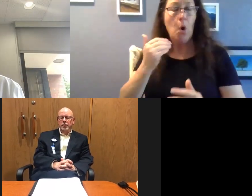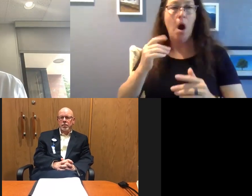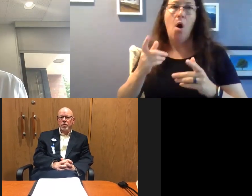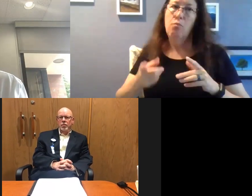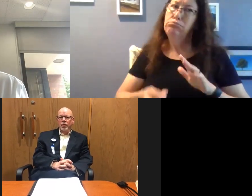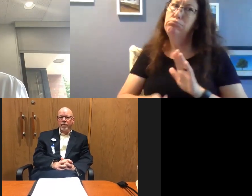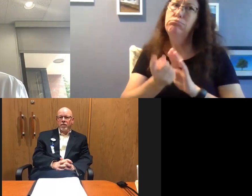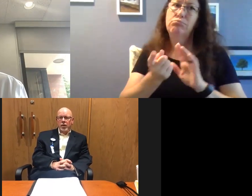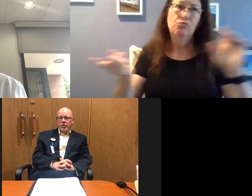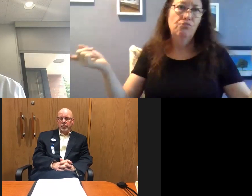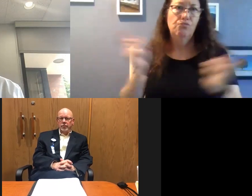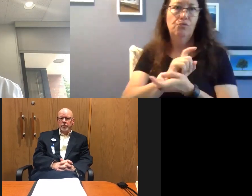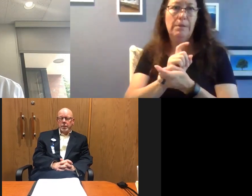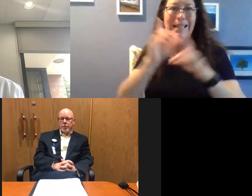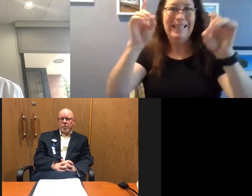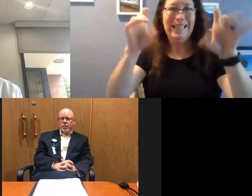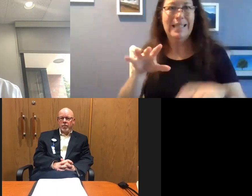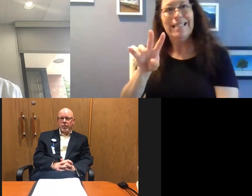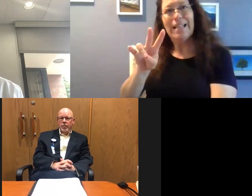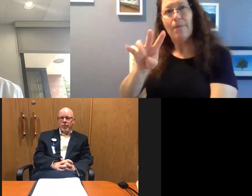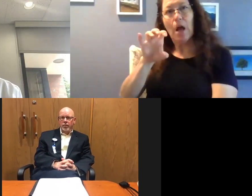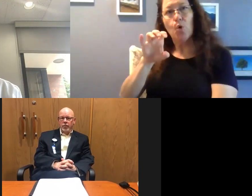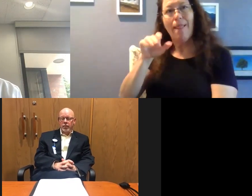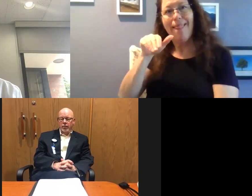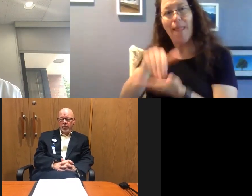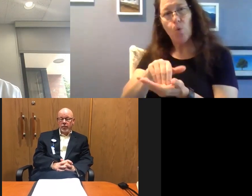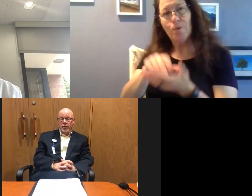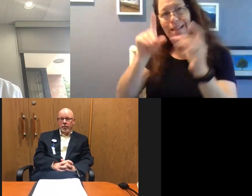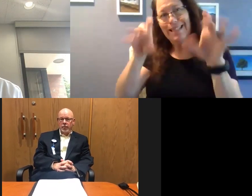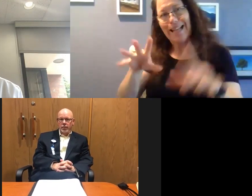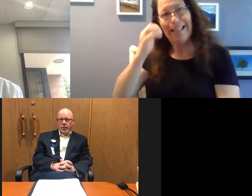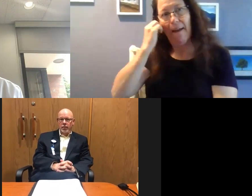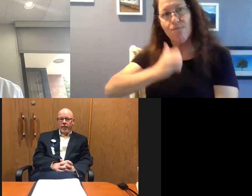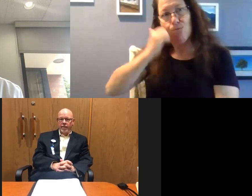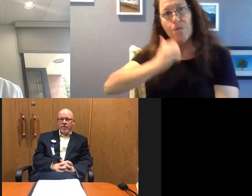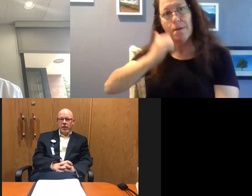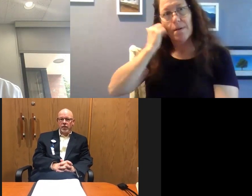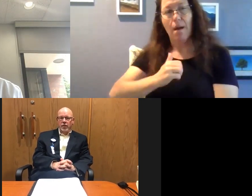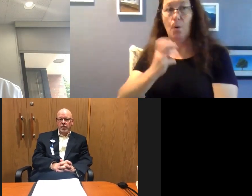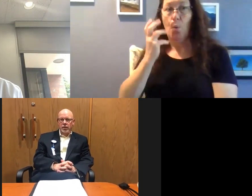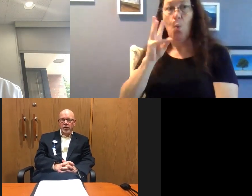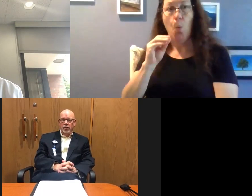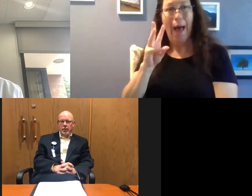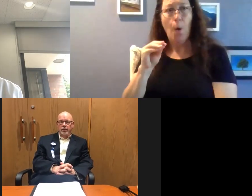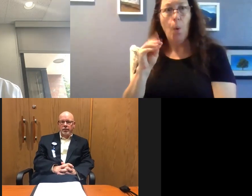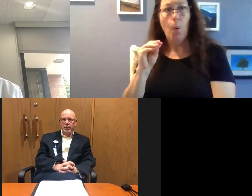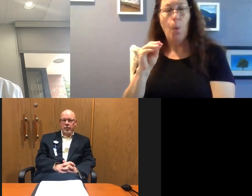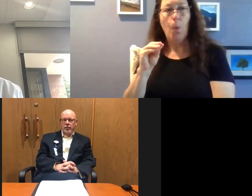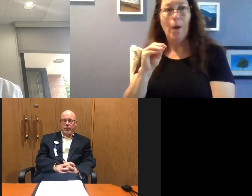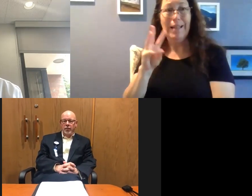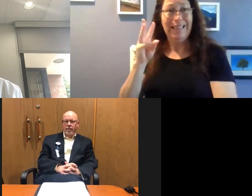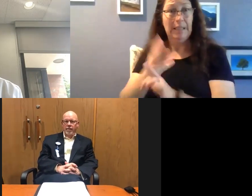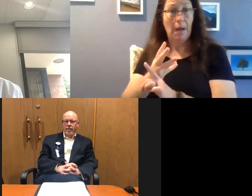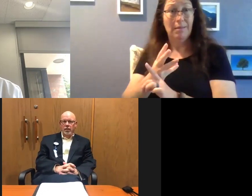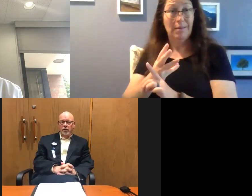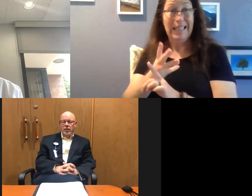to do what we're doing now, which is 700,000 tests a day. Think about that. Six months later,